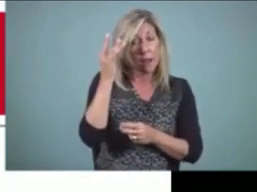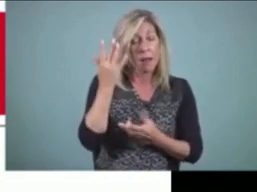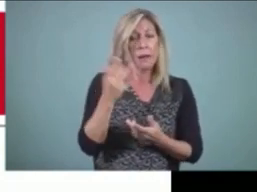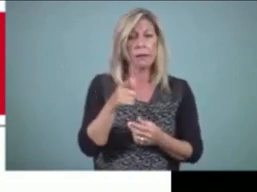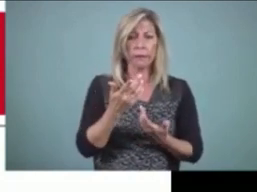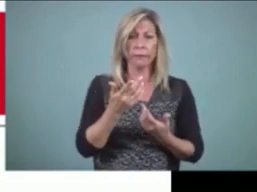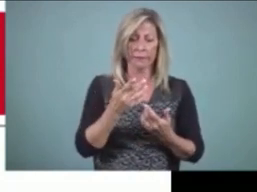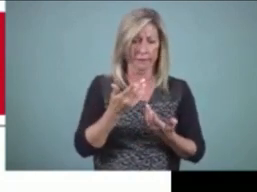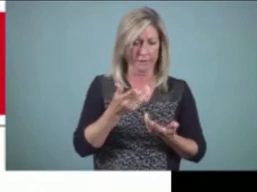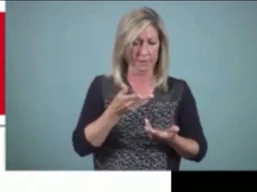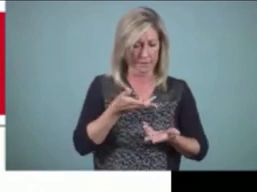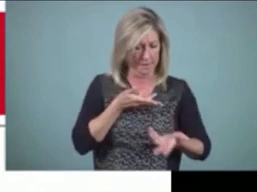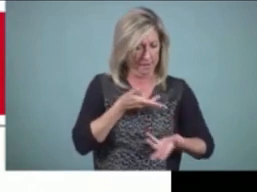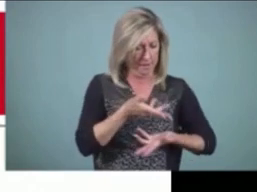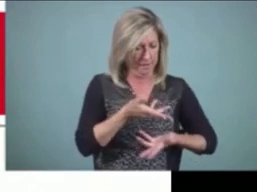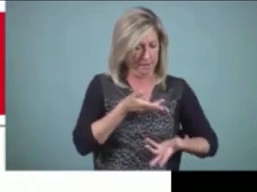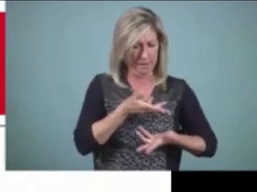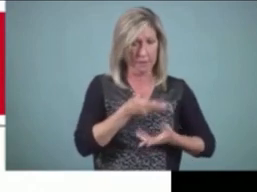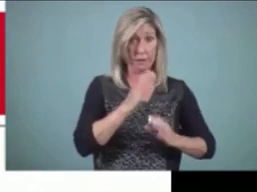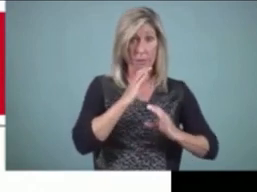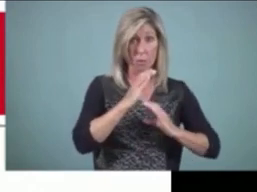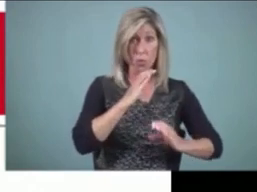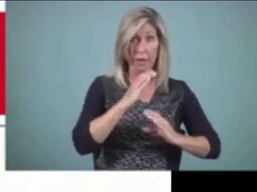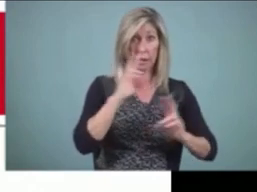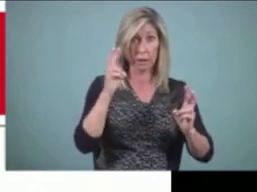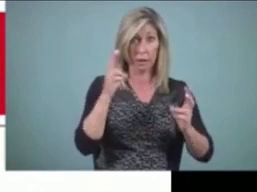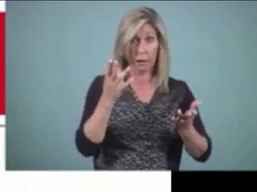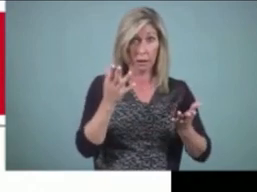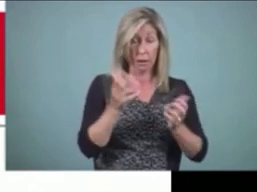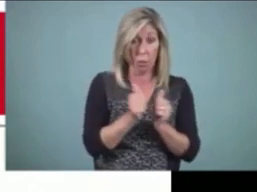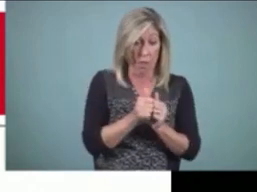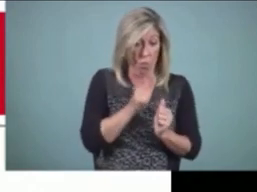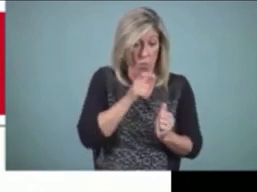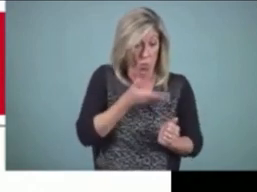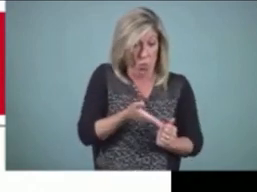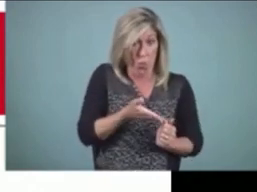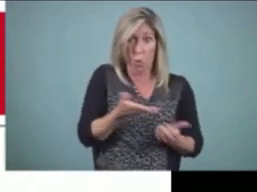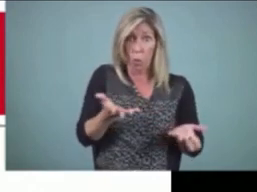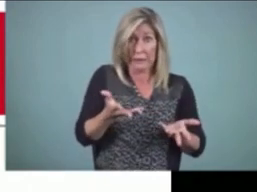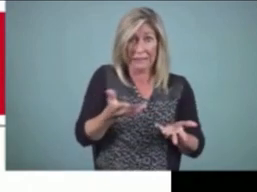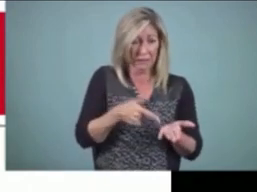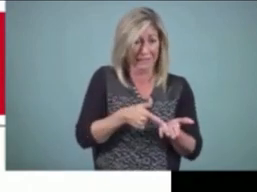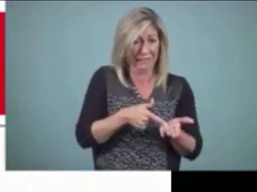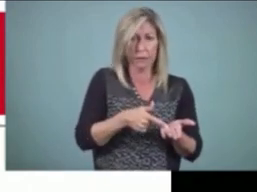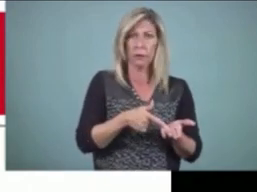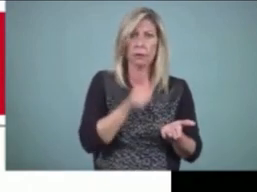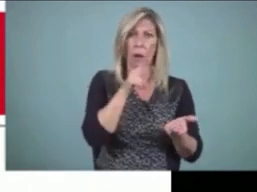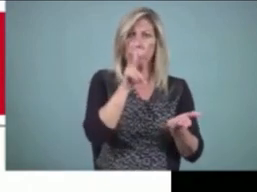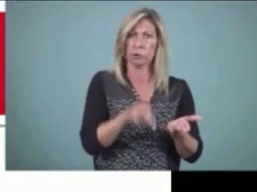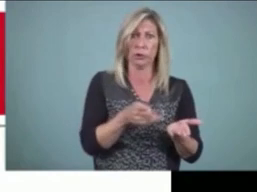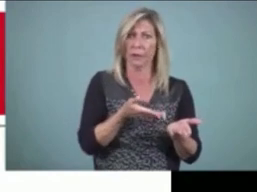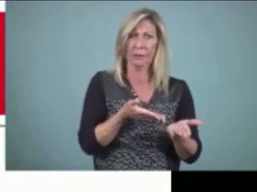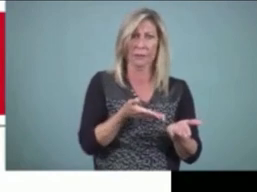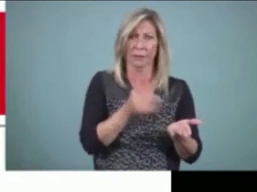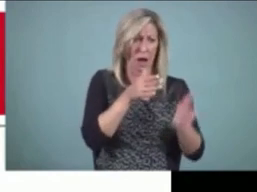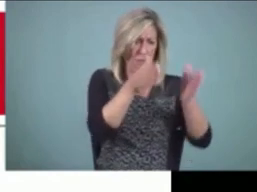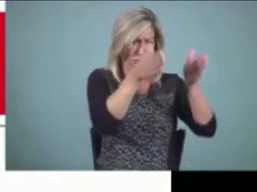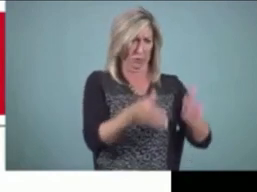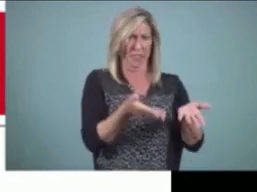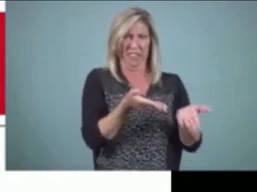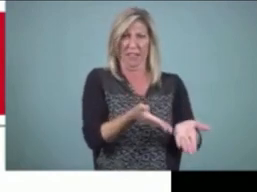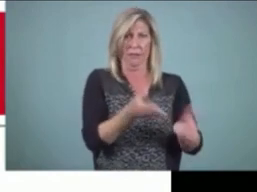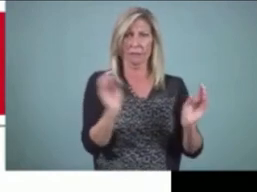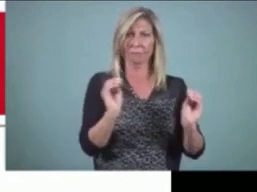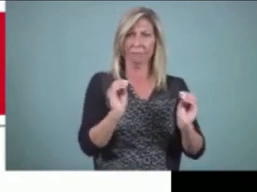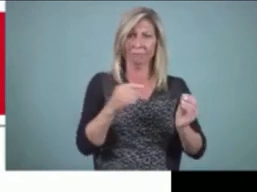when the interlocutor or the person that you're communicating with is not in front of you. In spoken and